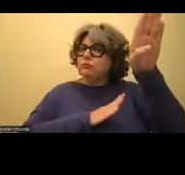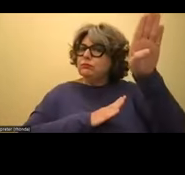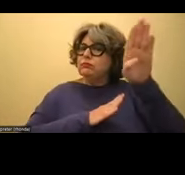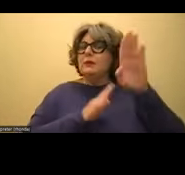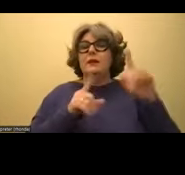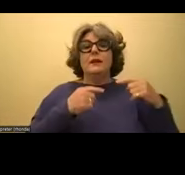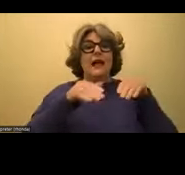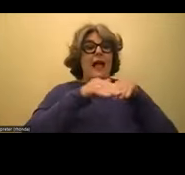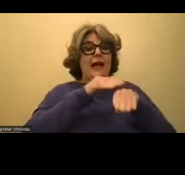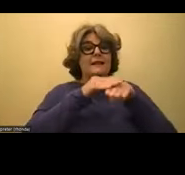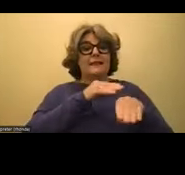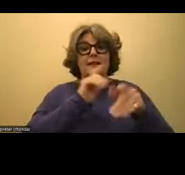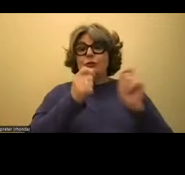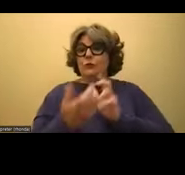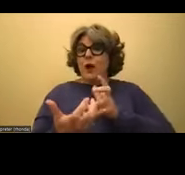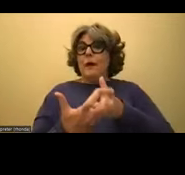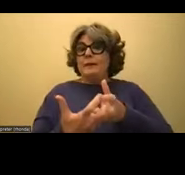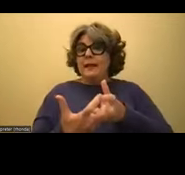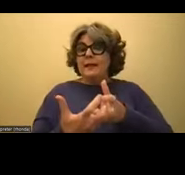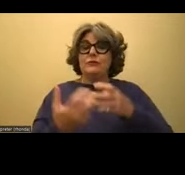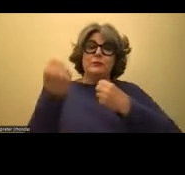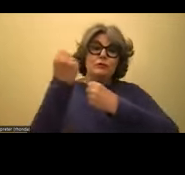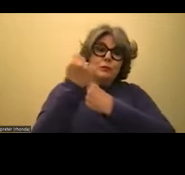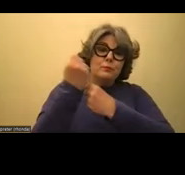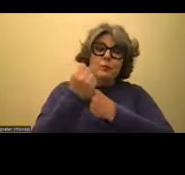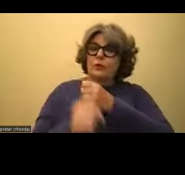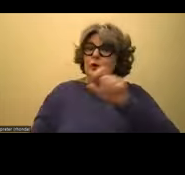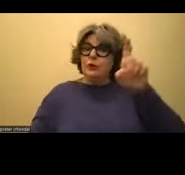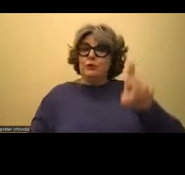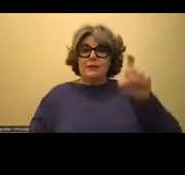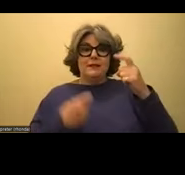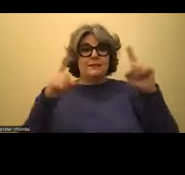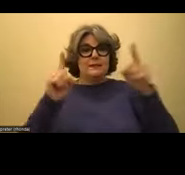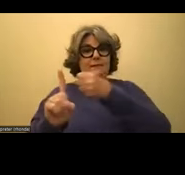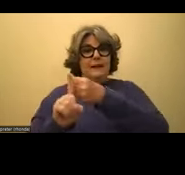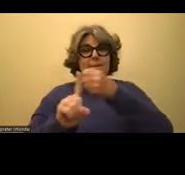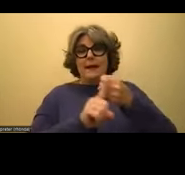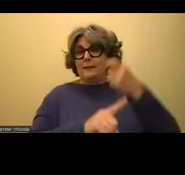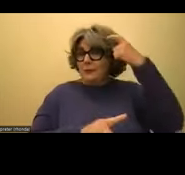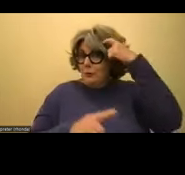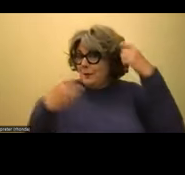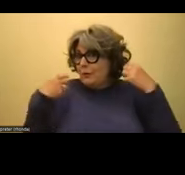has access to accommodations and supports that you need to succeed impacted your mental health?